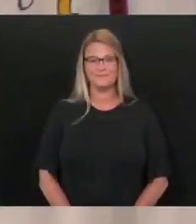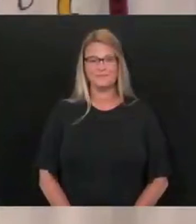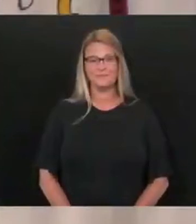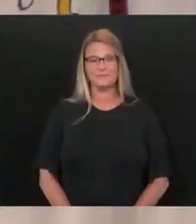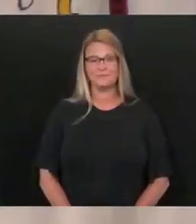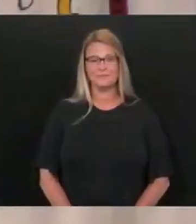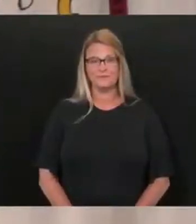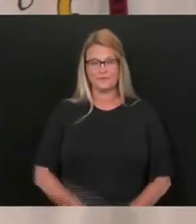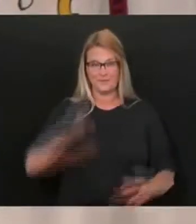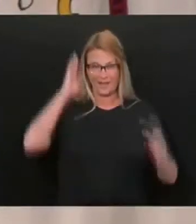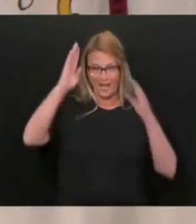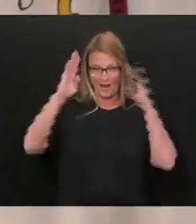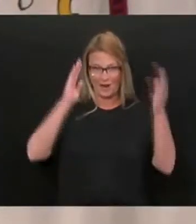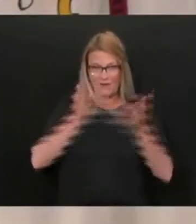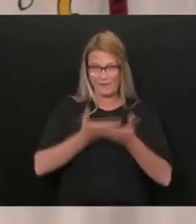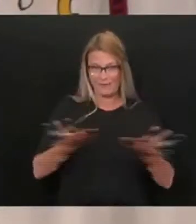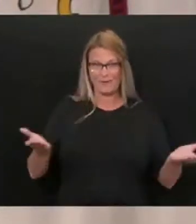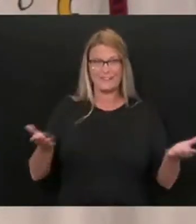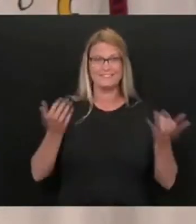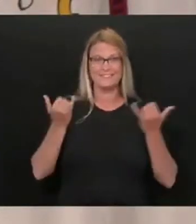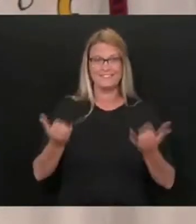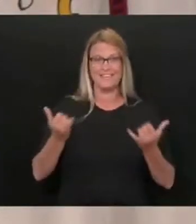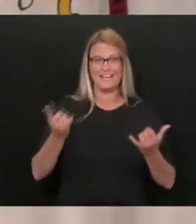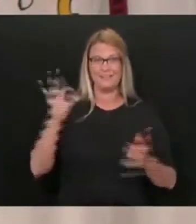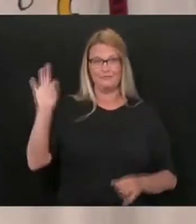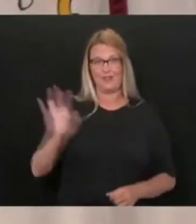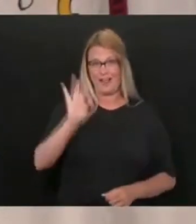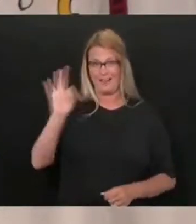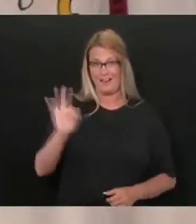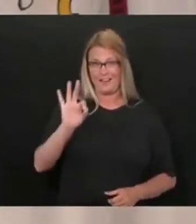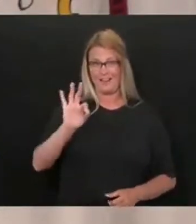Hello, everyone. It's Friday, June the 12th.